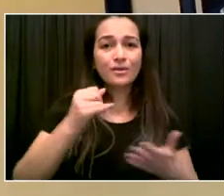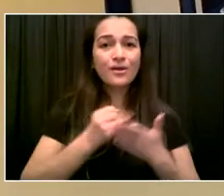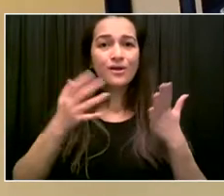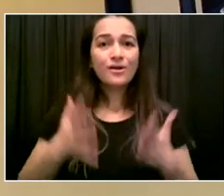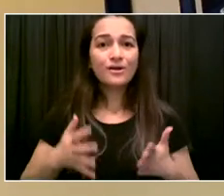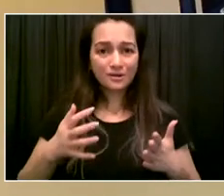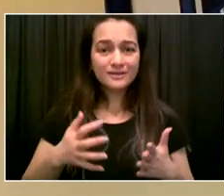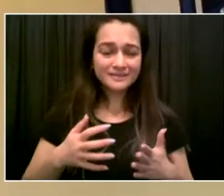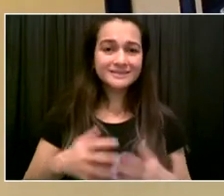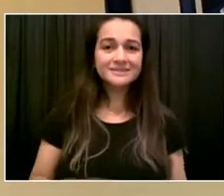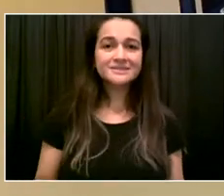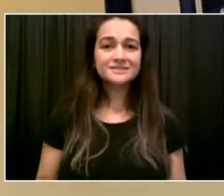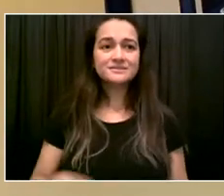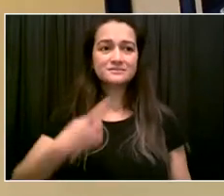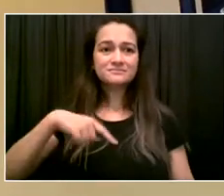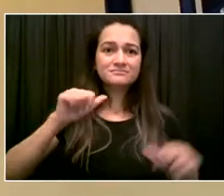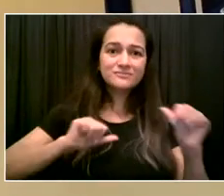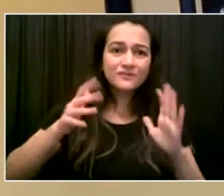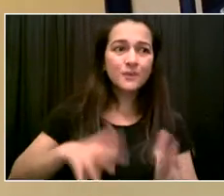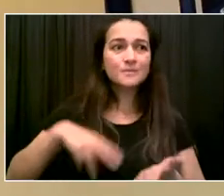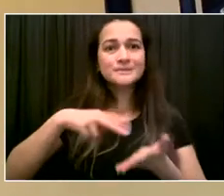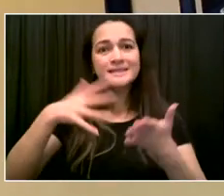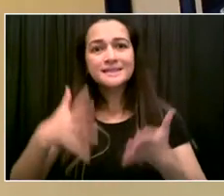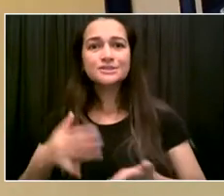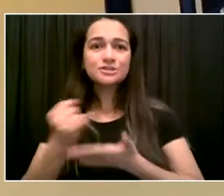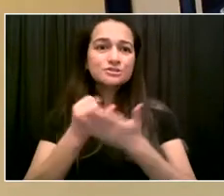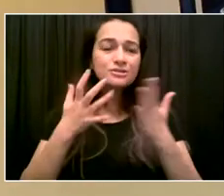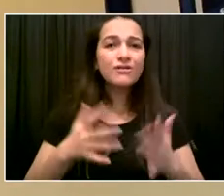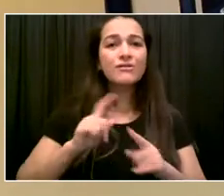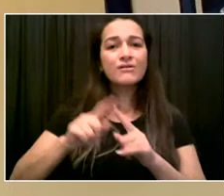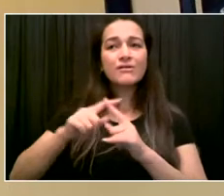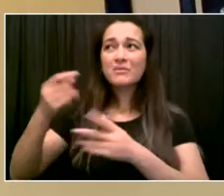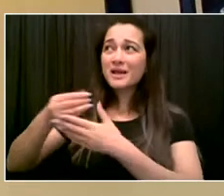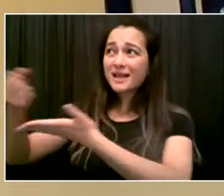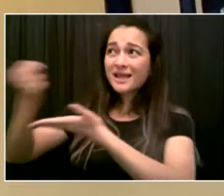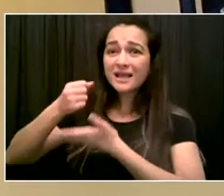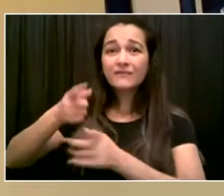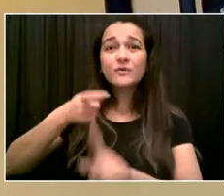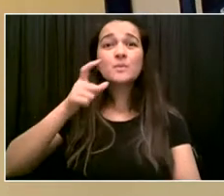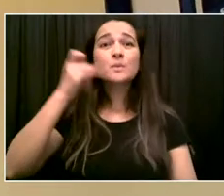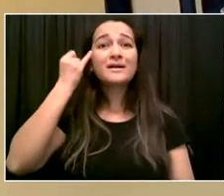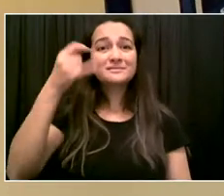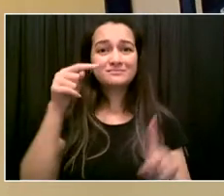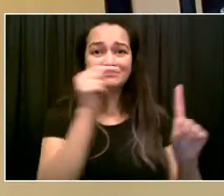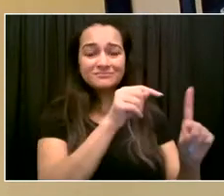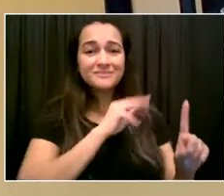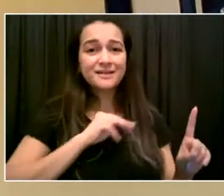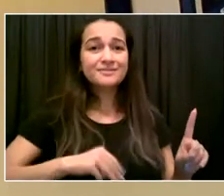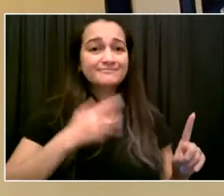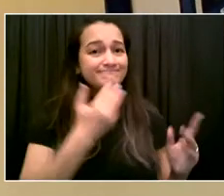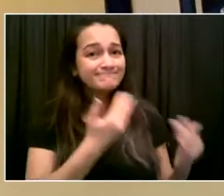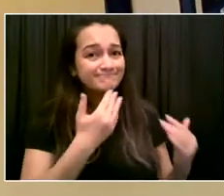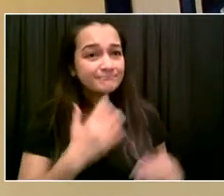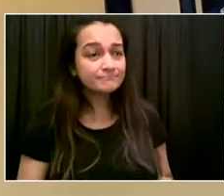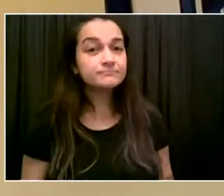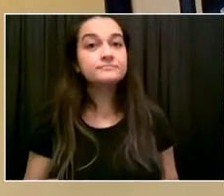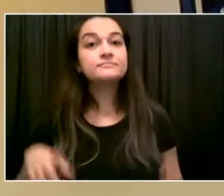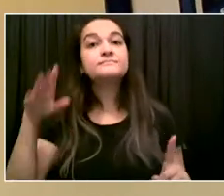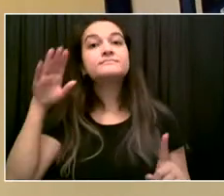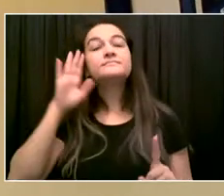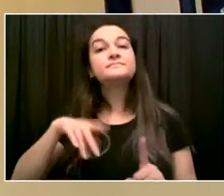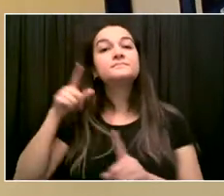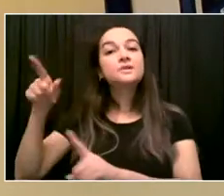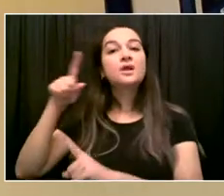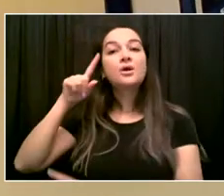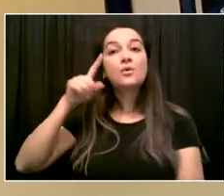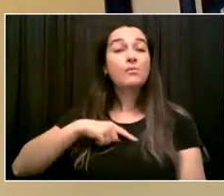The address is 445 West 238th Street in the Bronx. And I will be presenting some of my latest work. It's